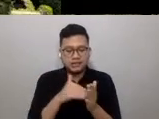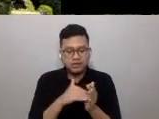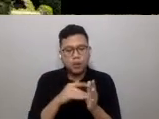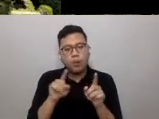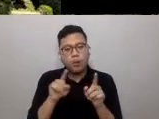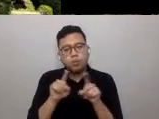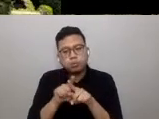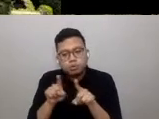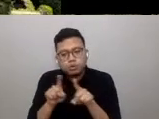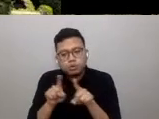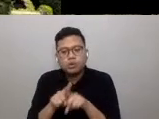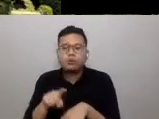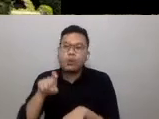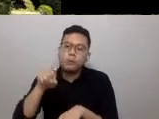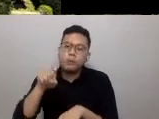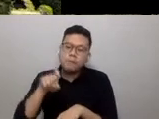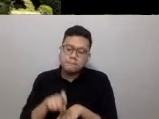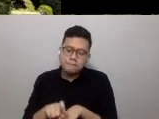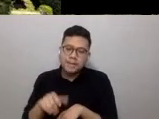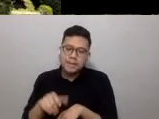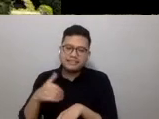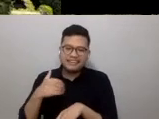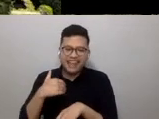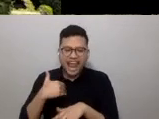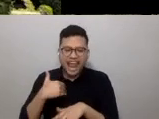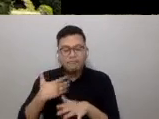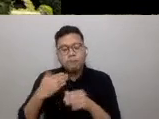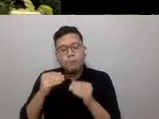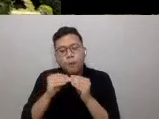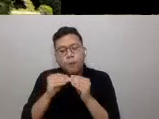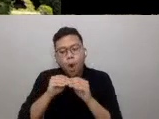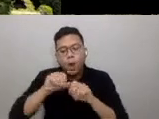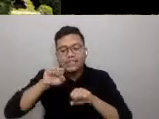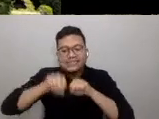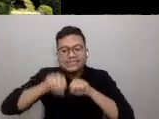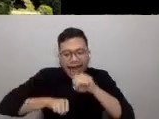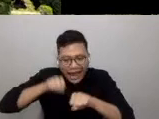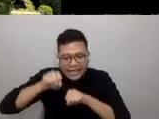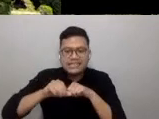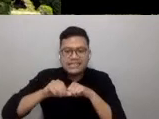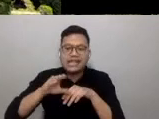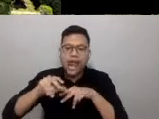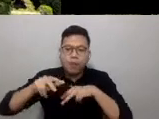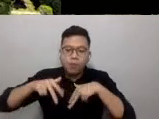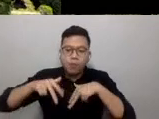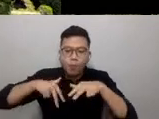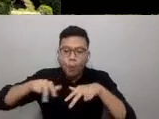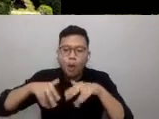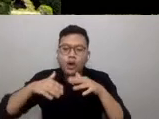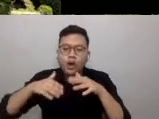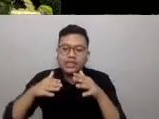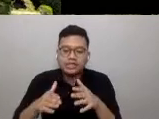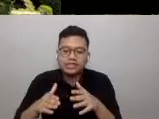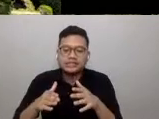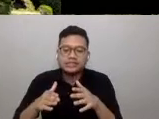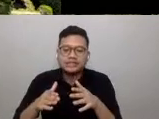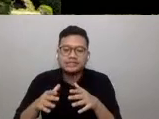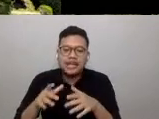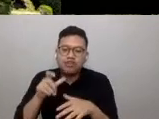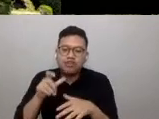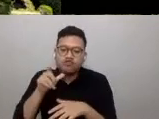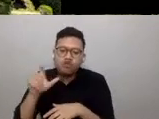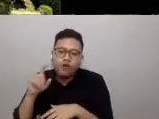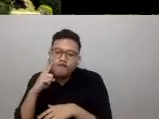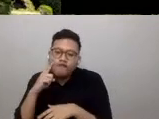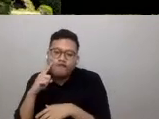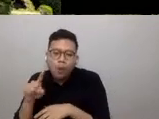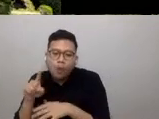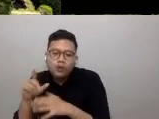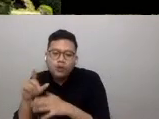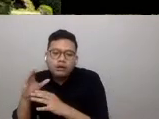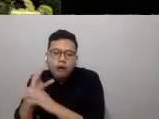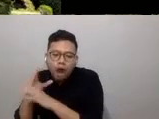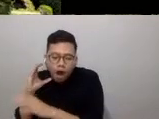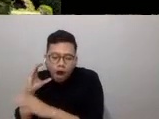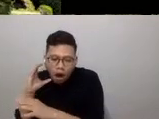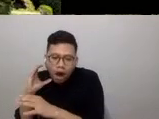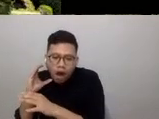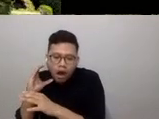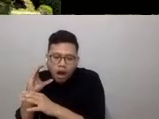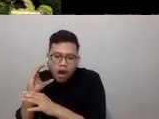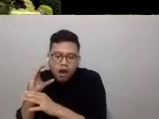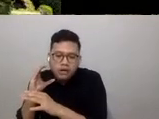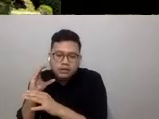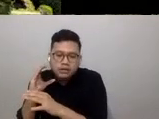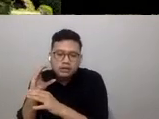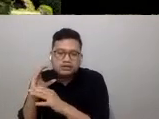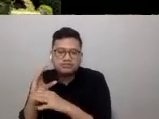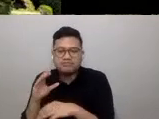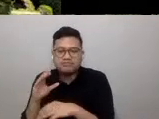precedence to the pedestrian and cyclist over the automobile and thus reclaim streets for the people, not too dissimilar to what we're